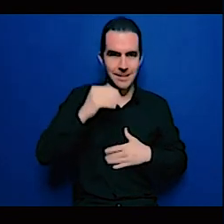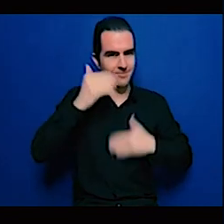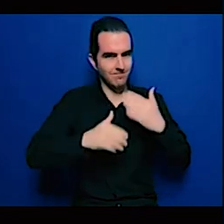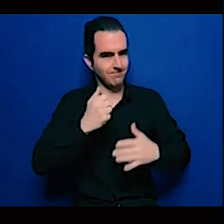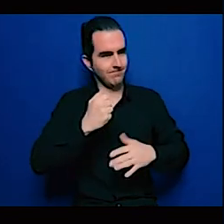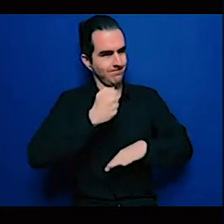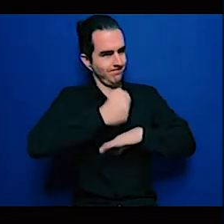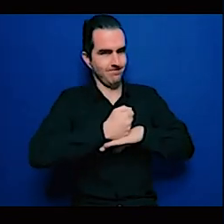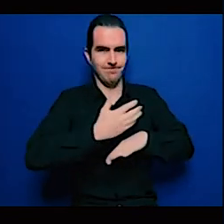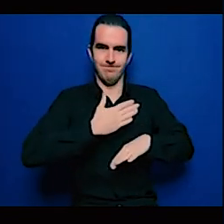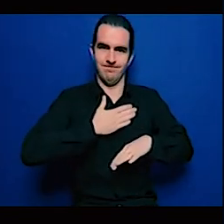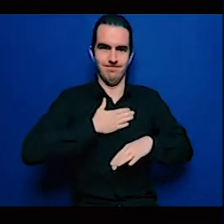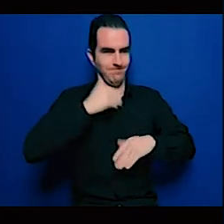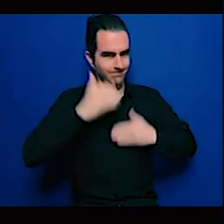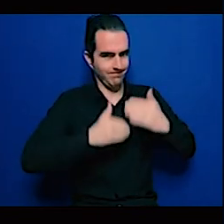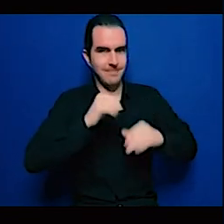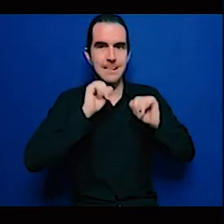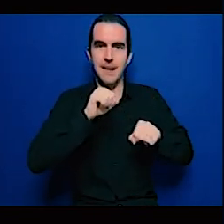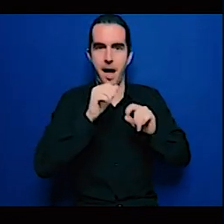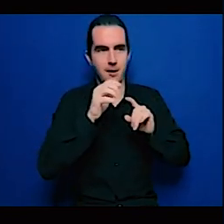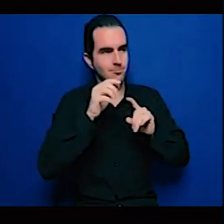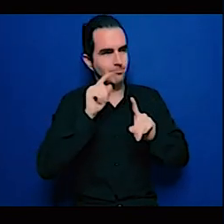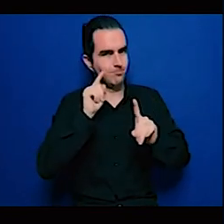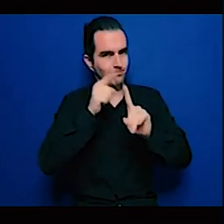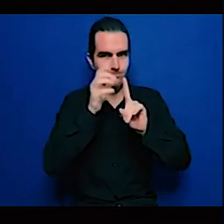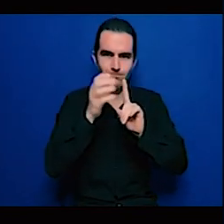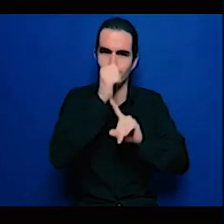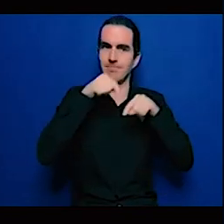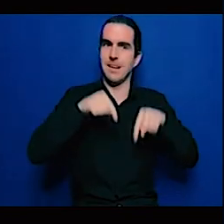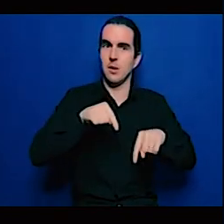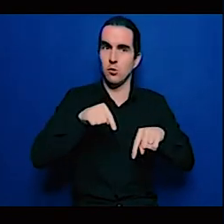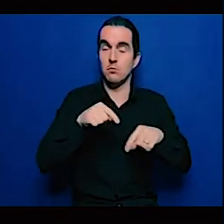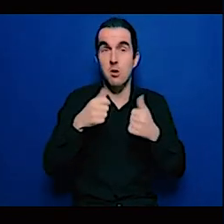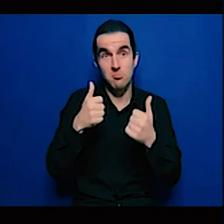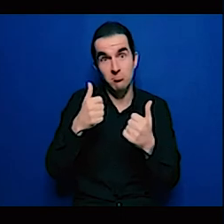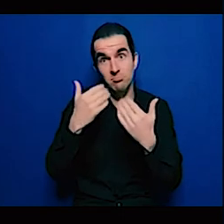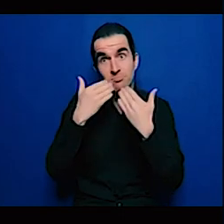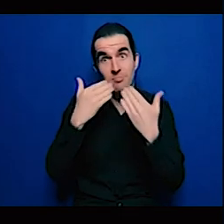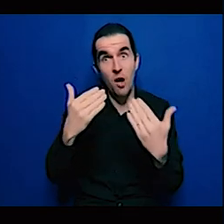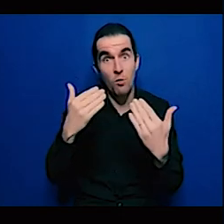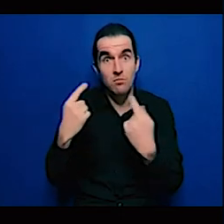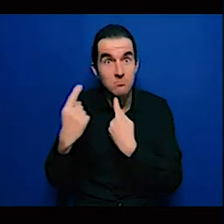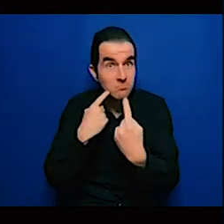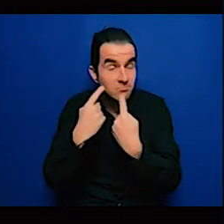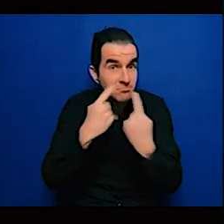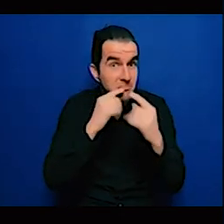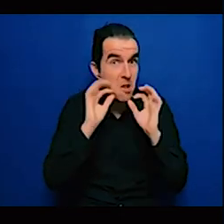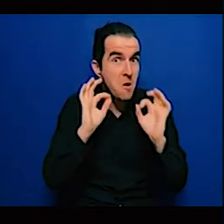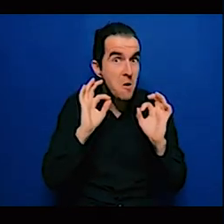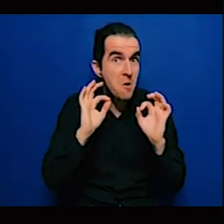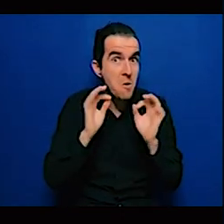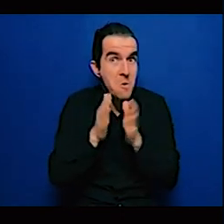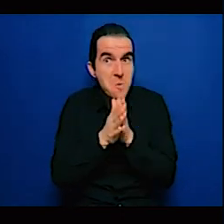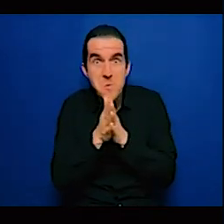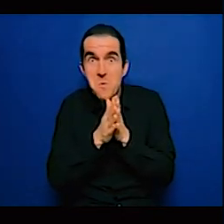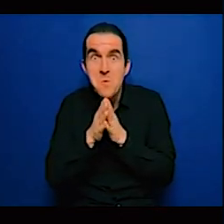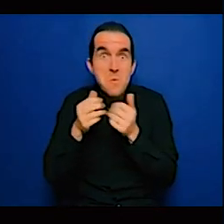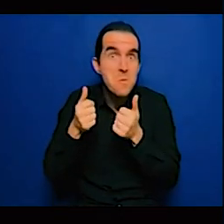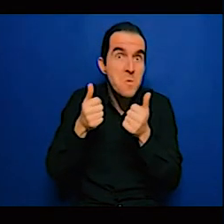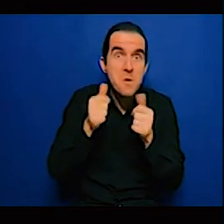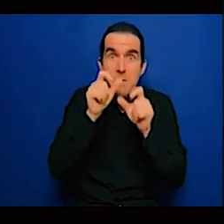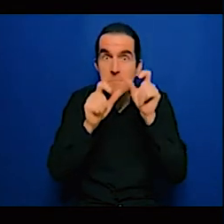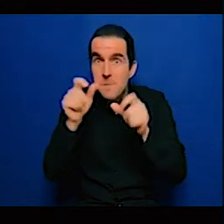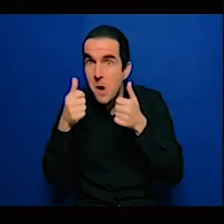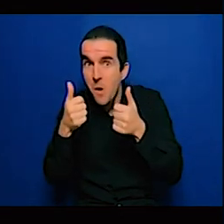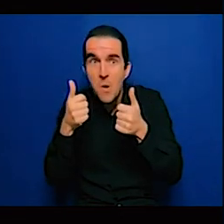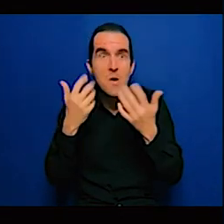I'm waiting for you I'm in Lagos we're here and yeah so thank you very much thanks all thank